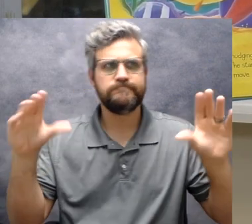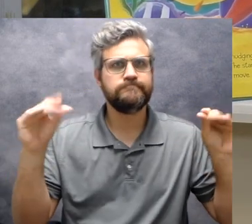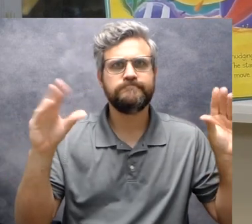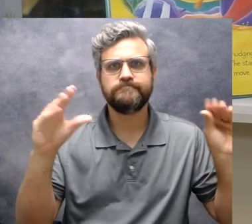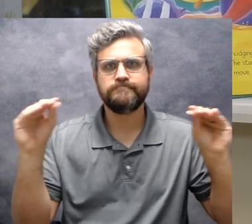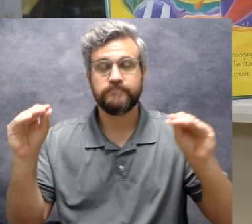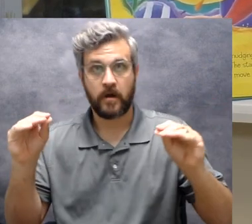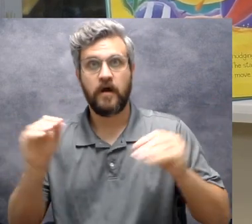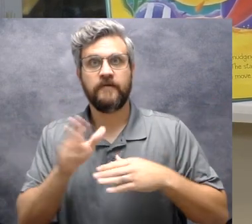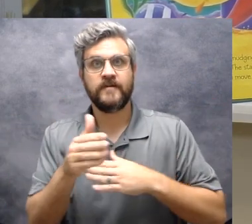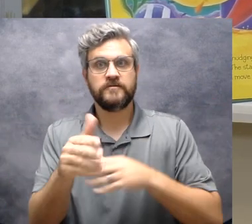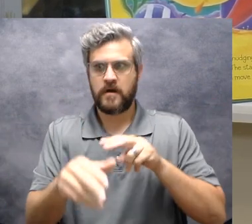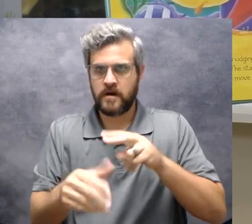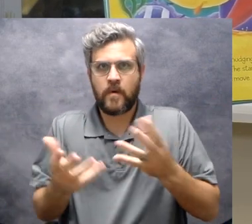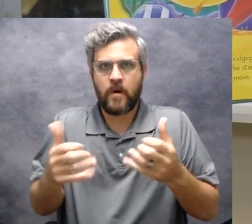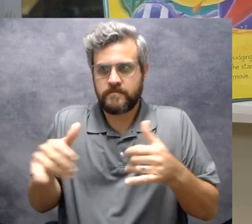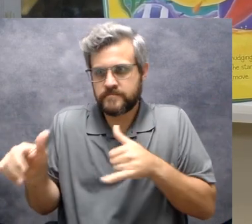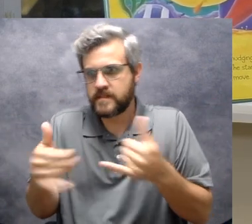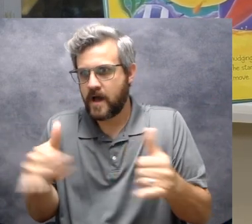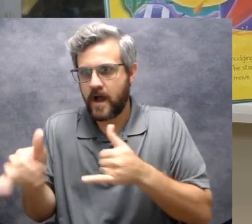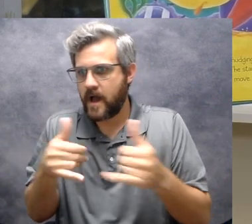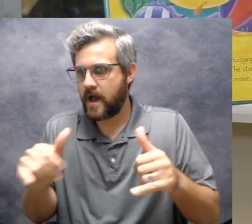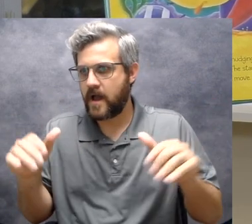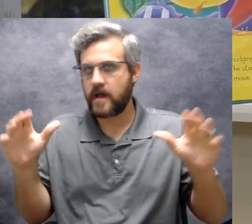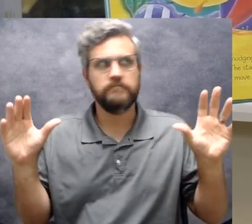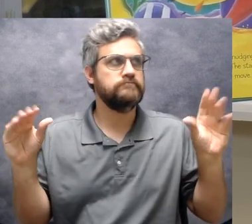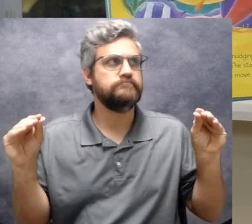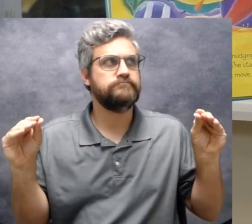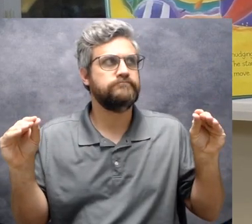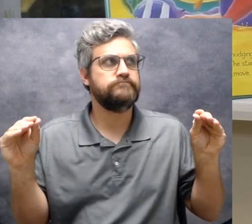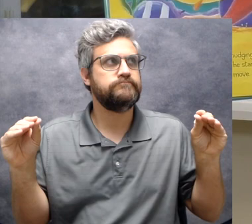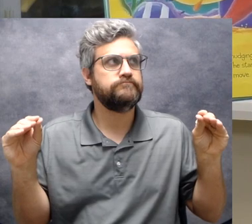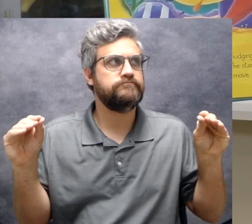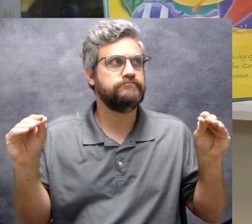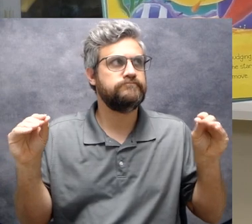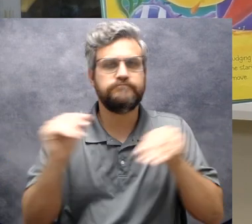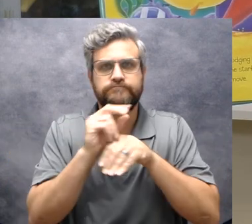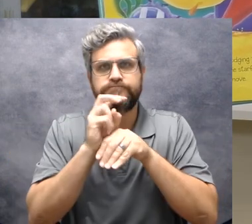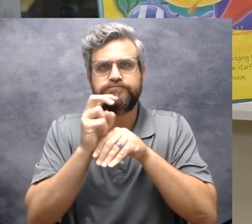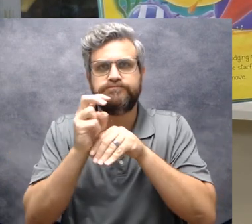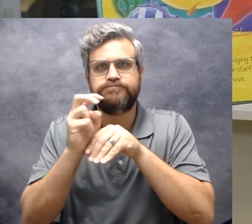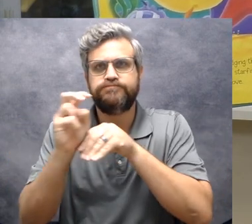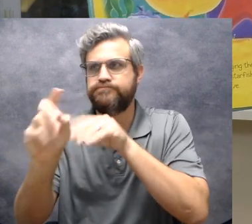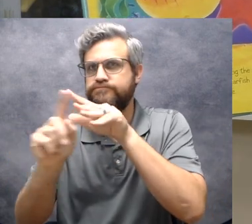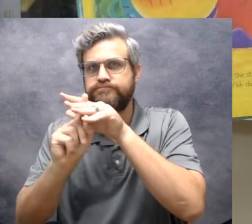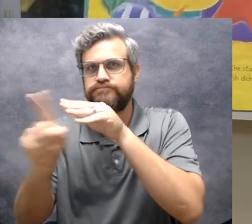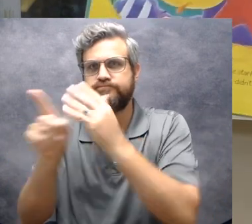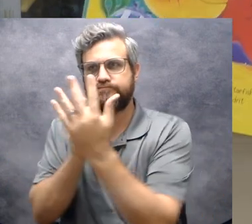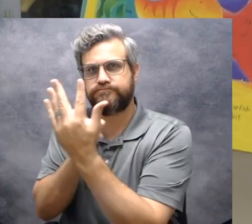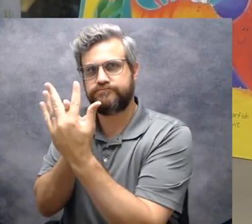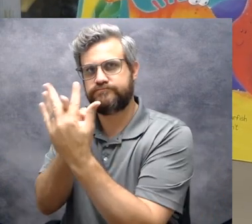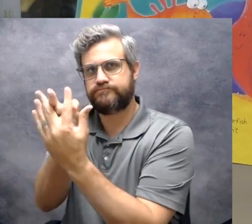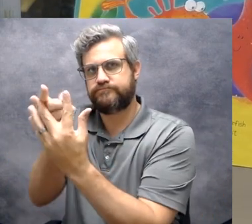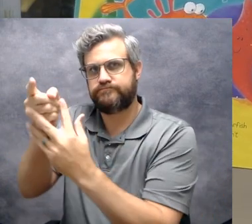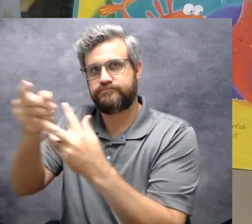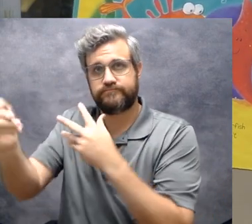claws tiddler wanted to play with it but the crab scuttled off and disappeared into the seaweed